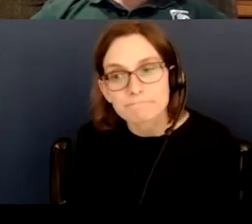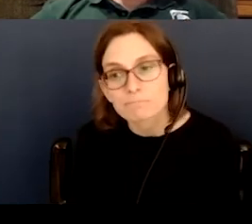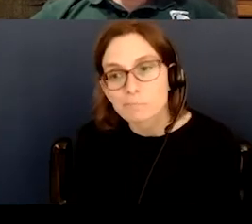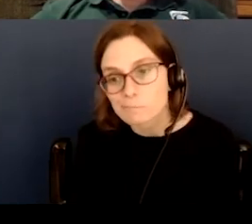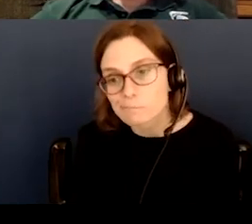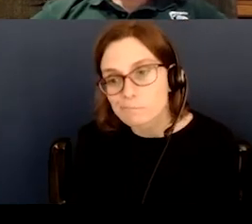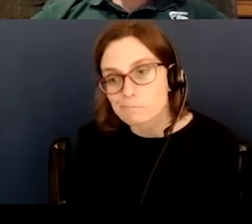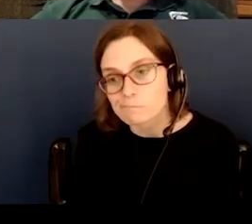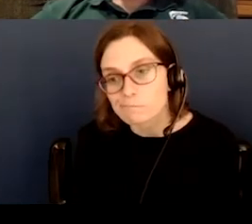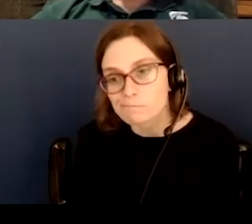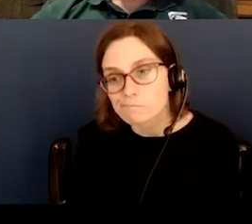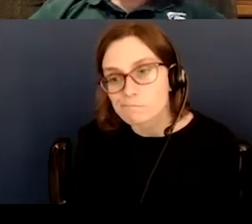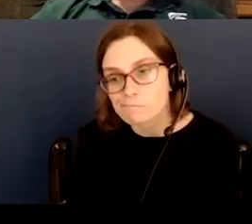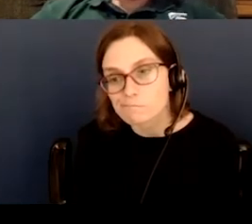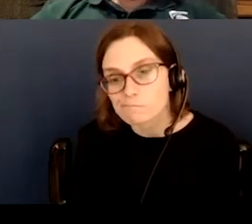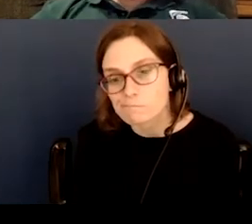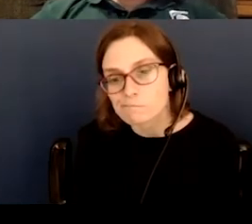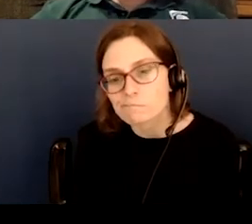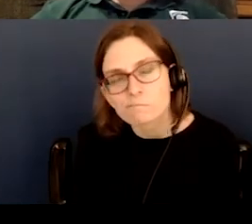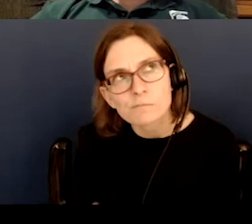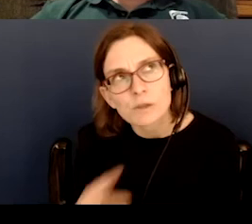The, I don't want to say pollution.